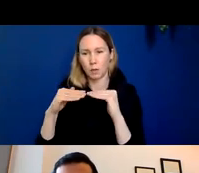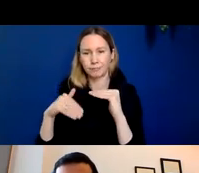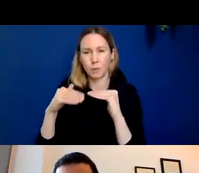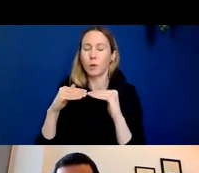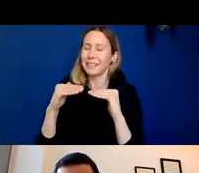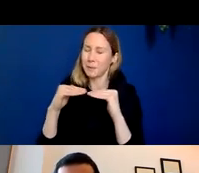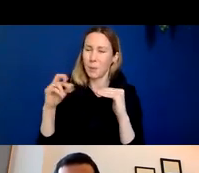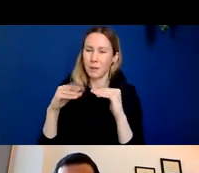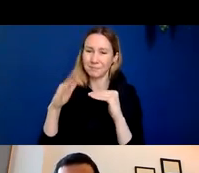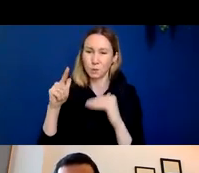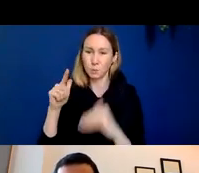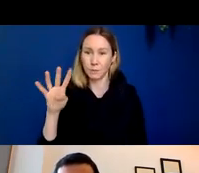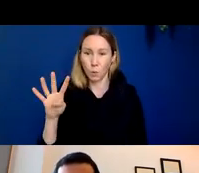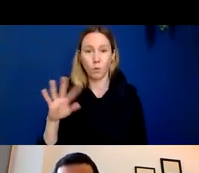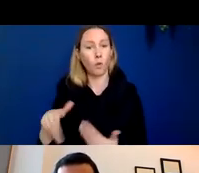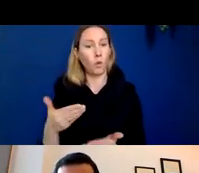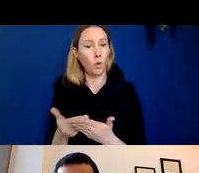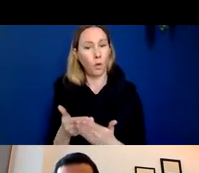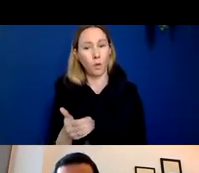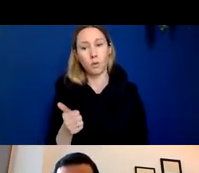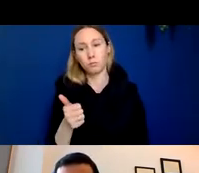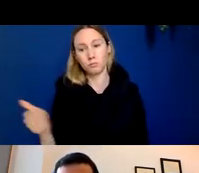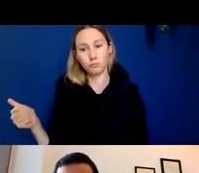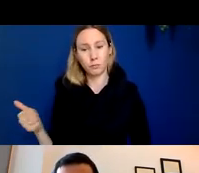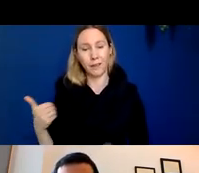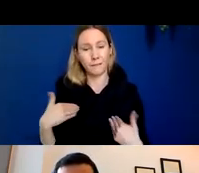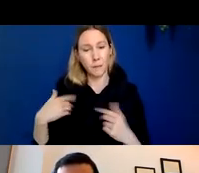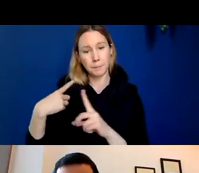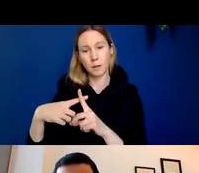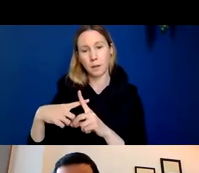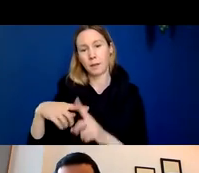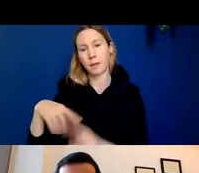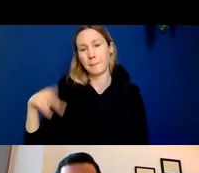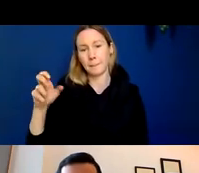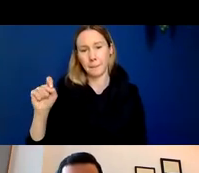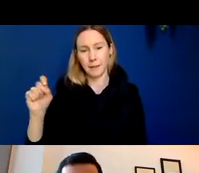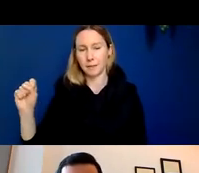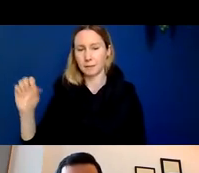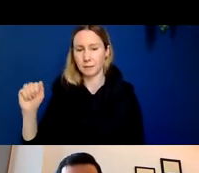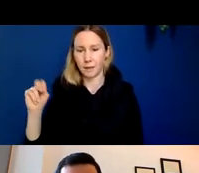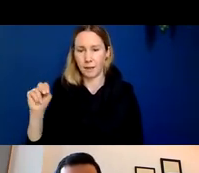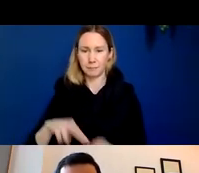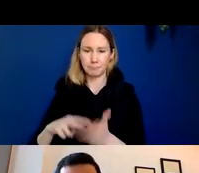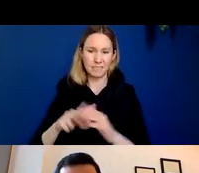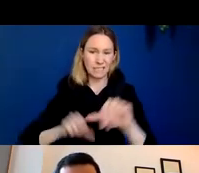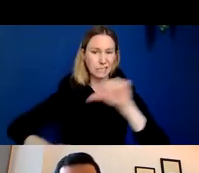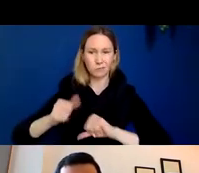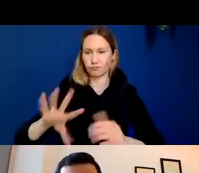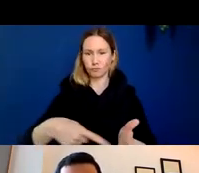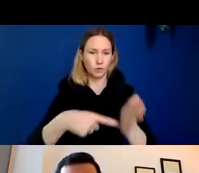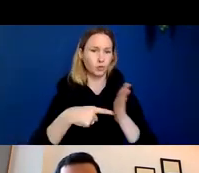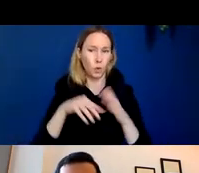they all enrolled individual they both enrolled individuals who had positive amyloid beta PET scan so objective signs of Alzheimer's biology